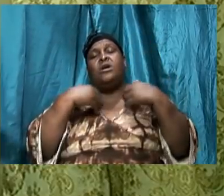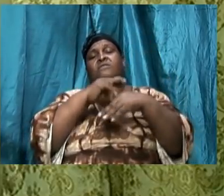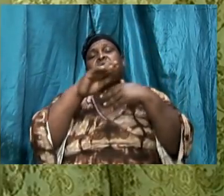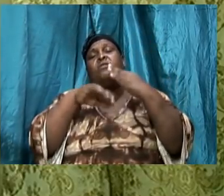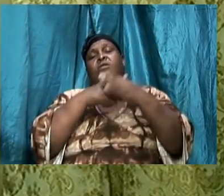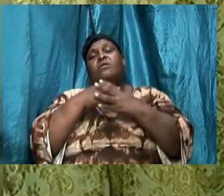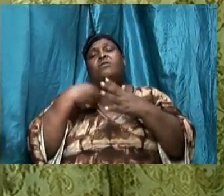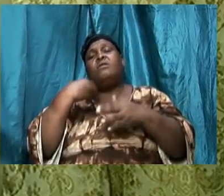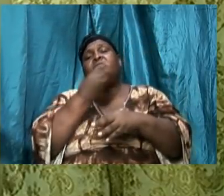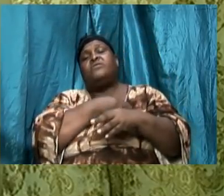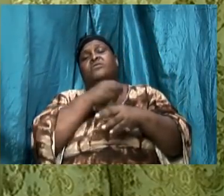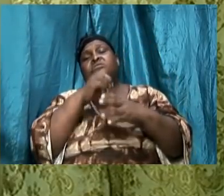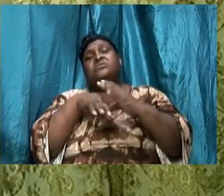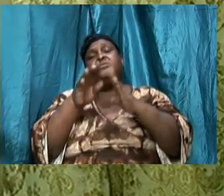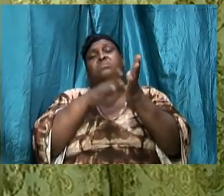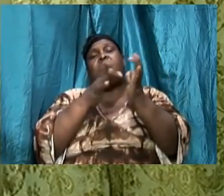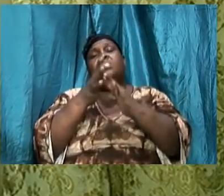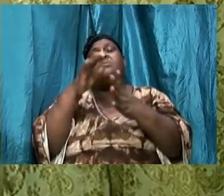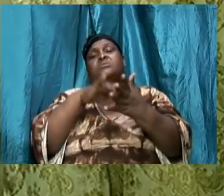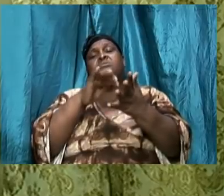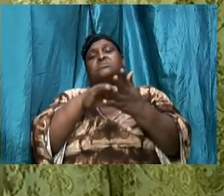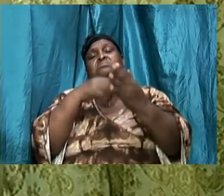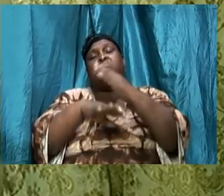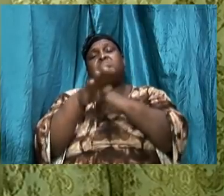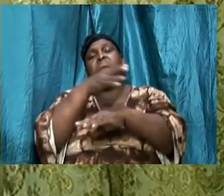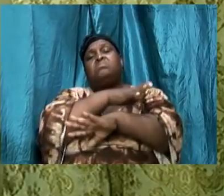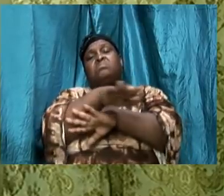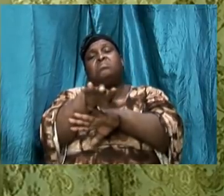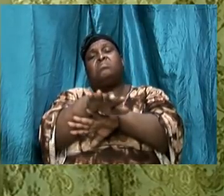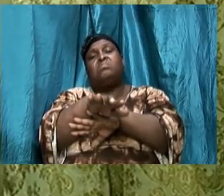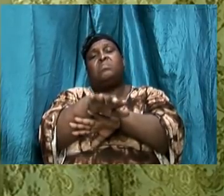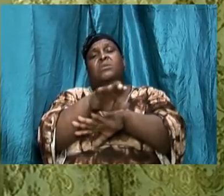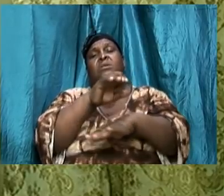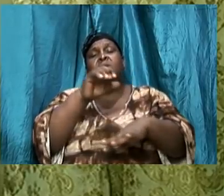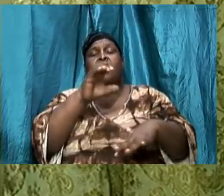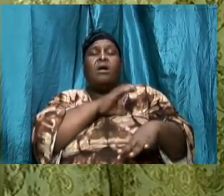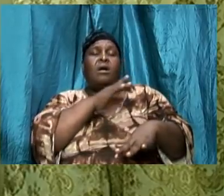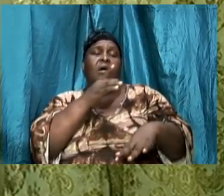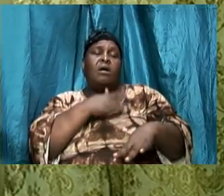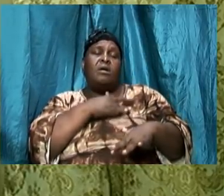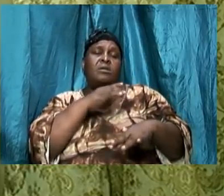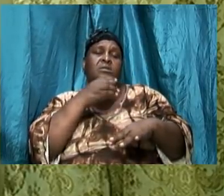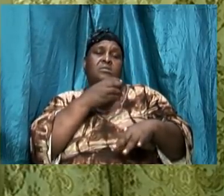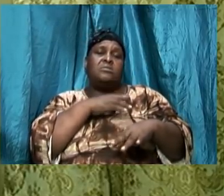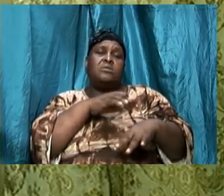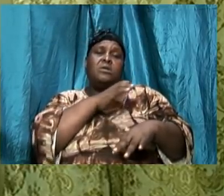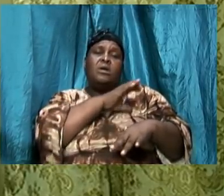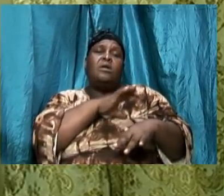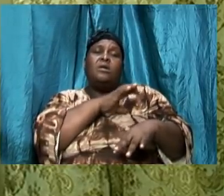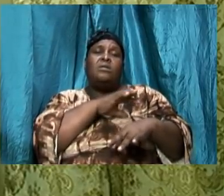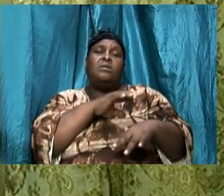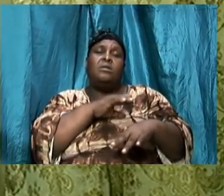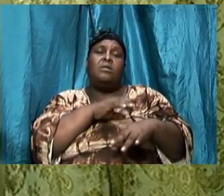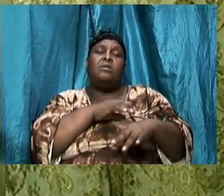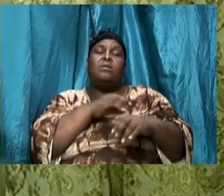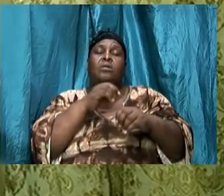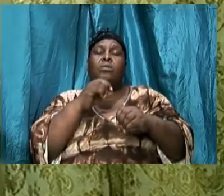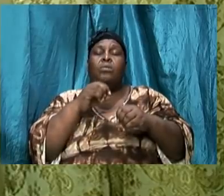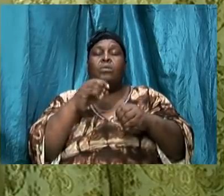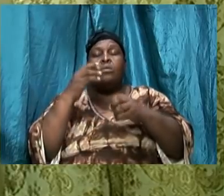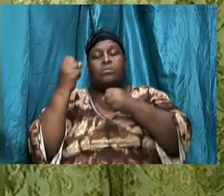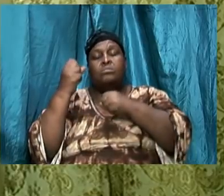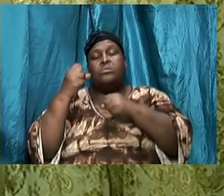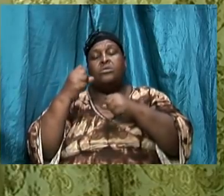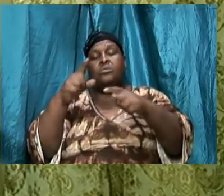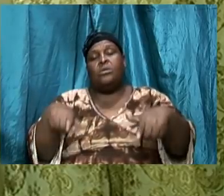evening and I pray that our hearts will be challenged and we will move to walk in the world God bless you in